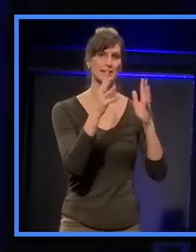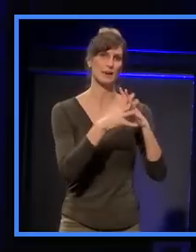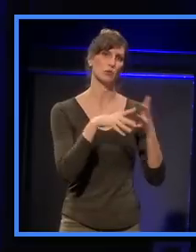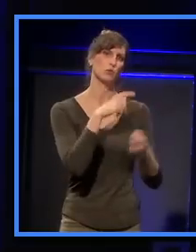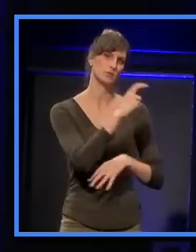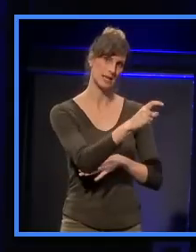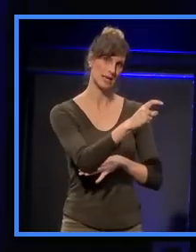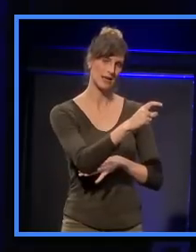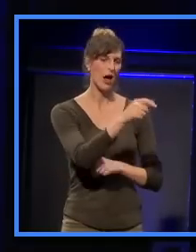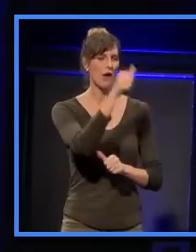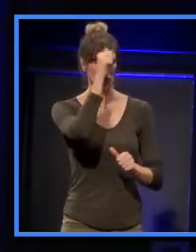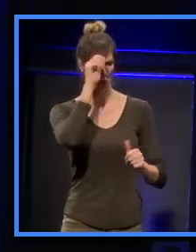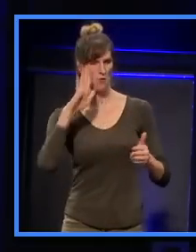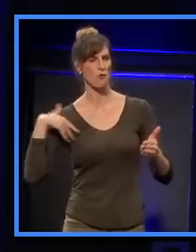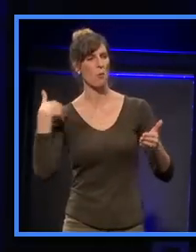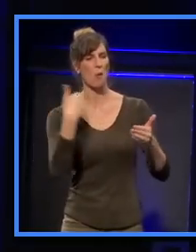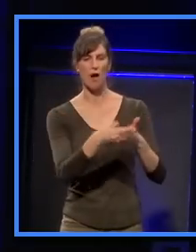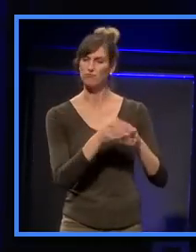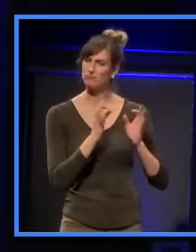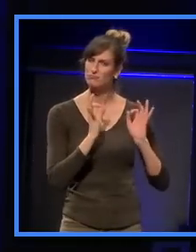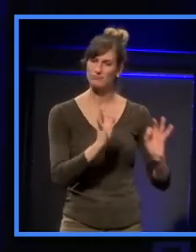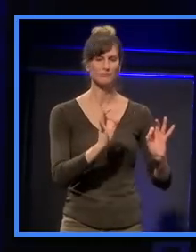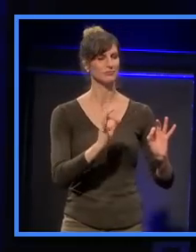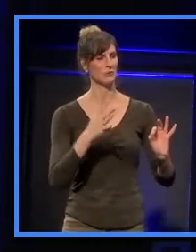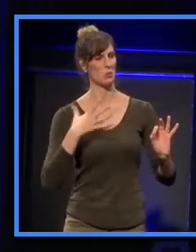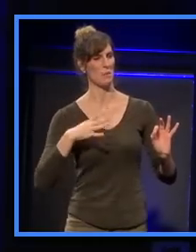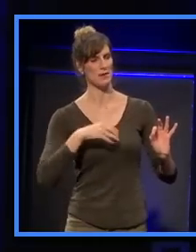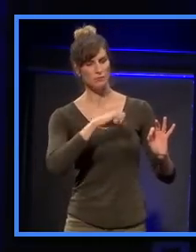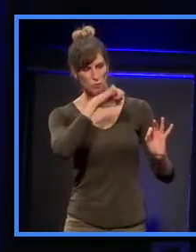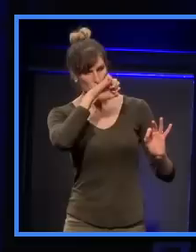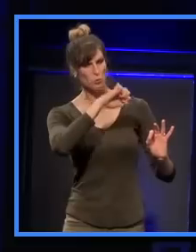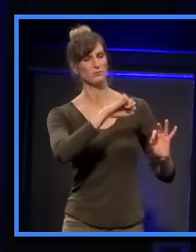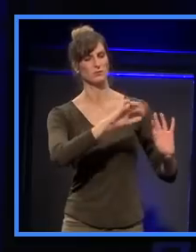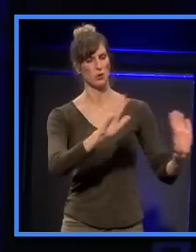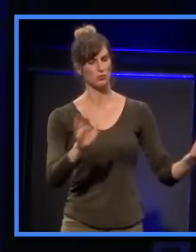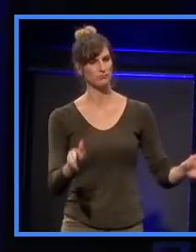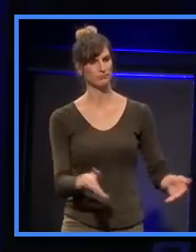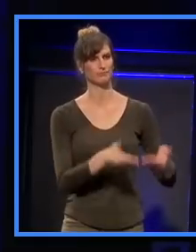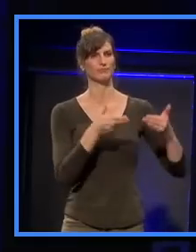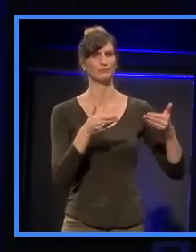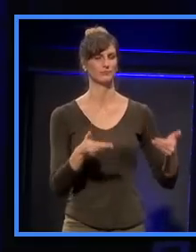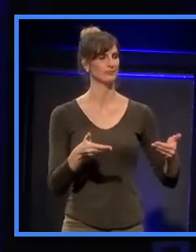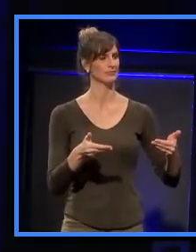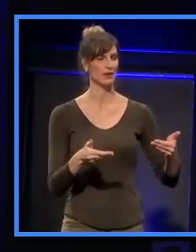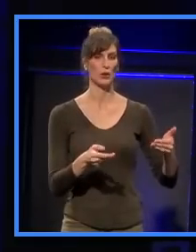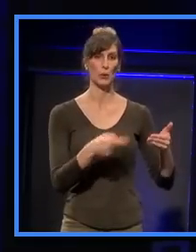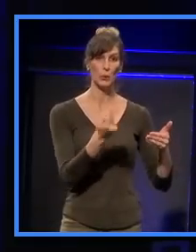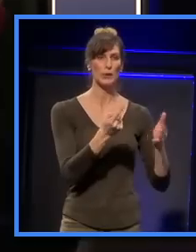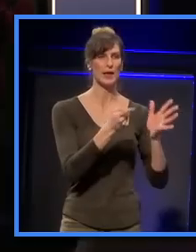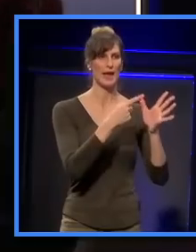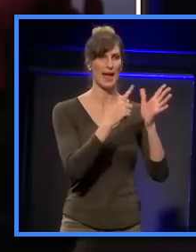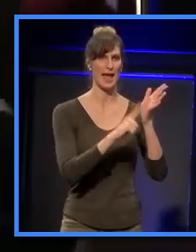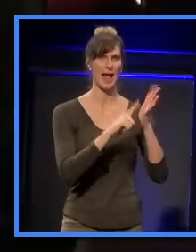for some time. She's a fantastic lady. And we'd like to welcome to her stage to introduce our special guest tonight. So, Alex Cutler, everyone.